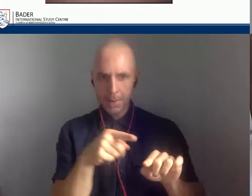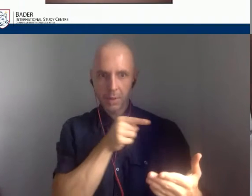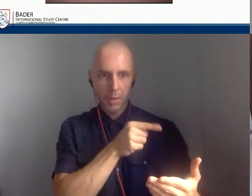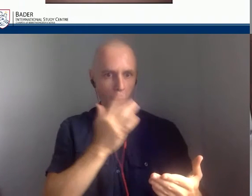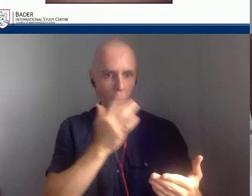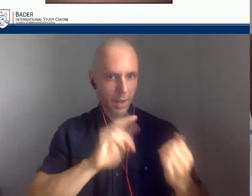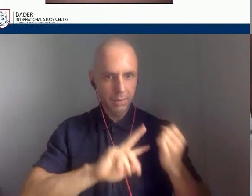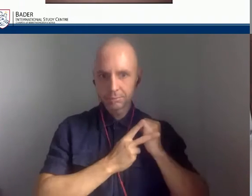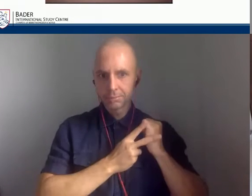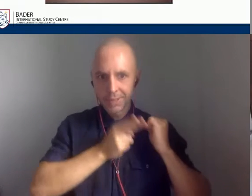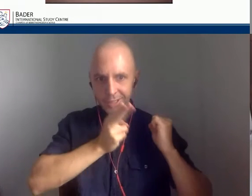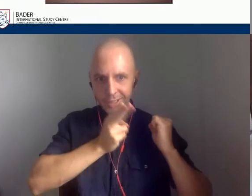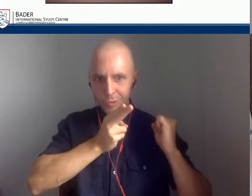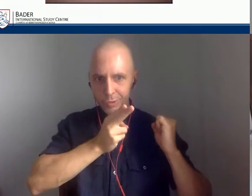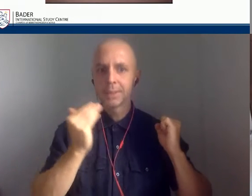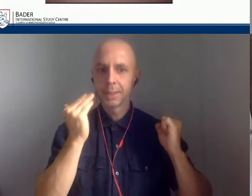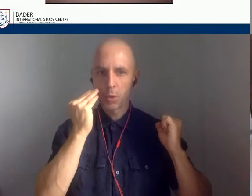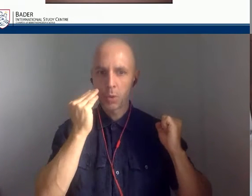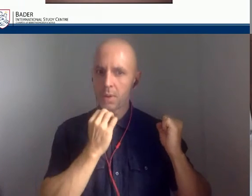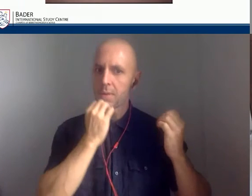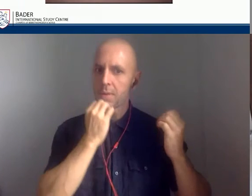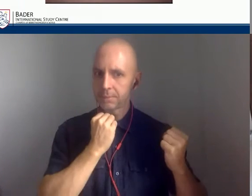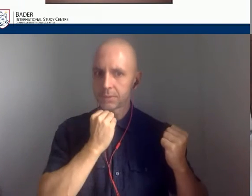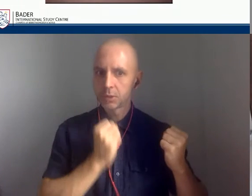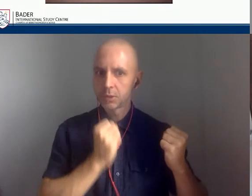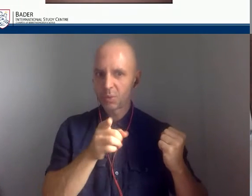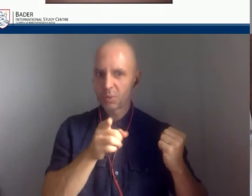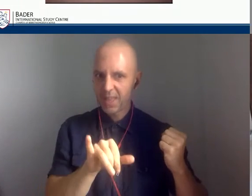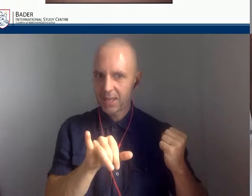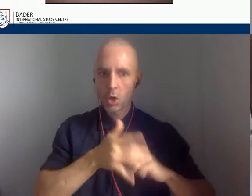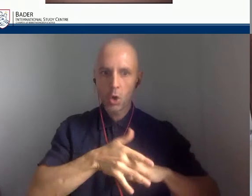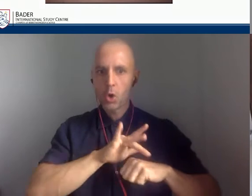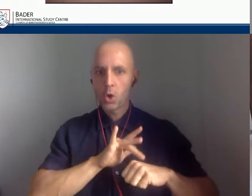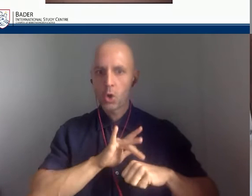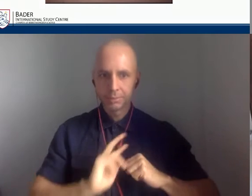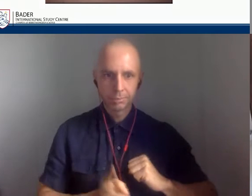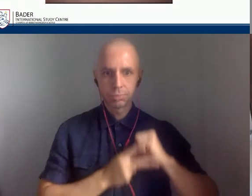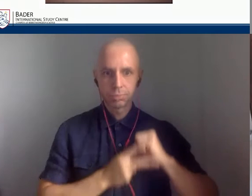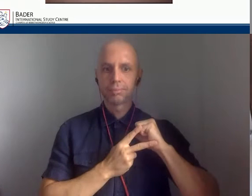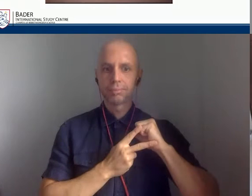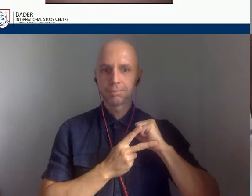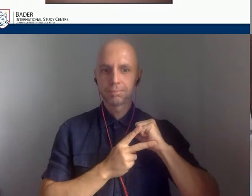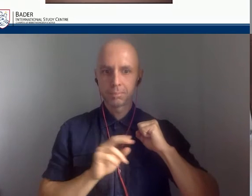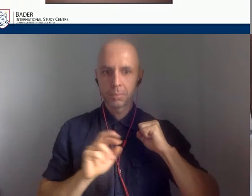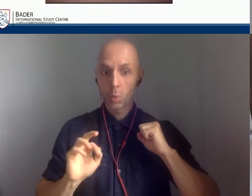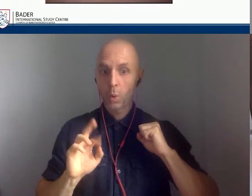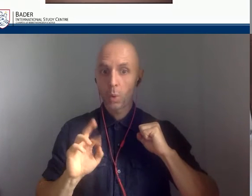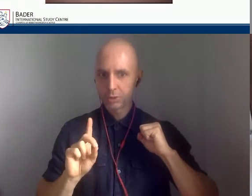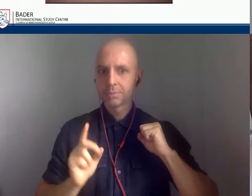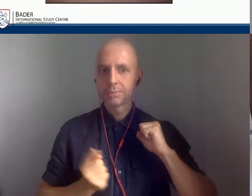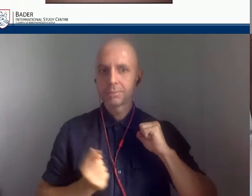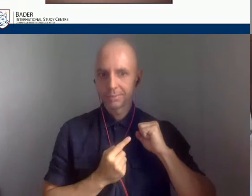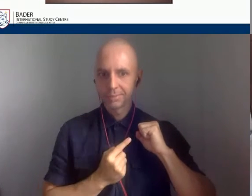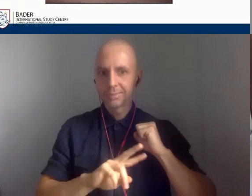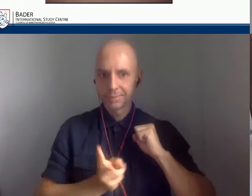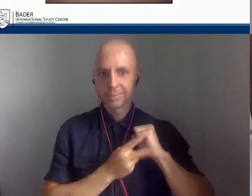is an example of early salvage ethnography, record keeping retrospectively to make it